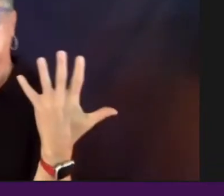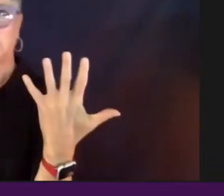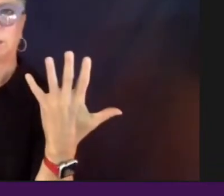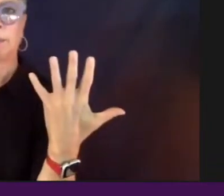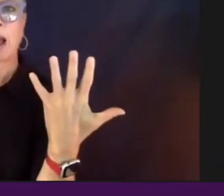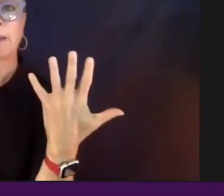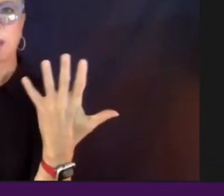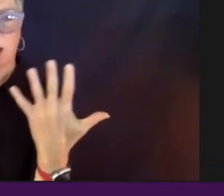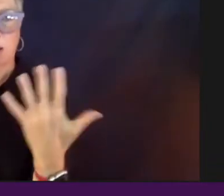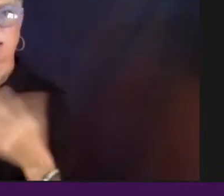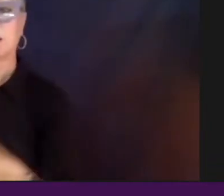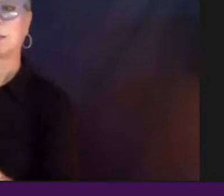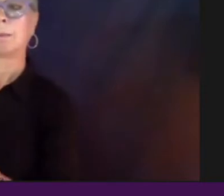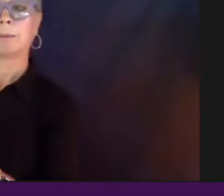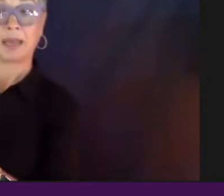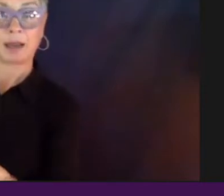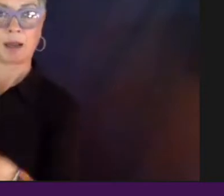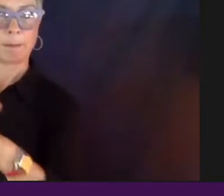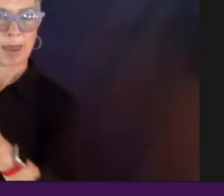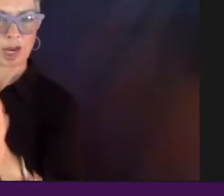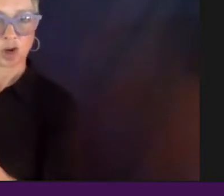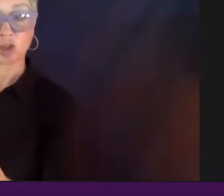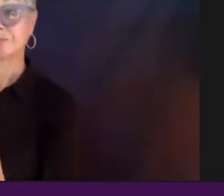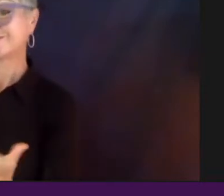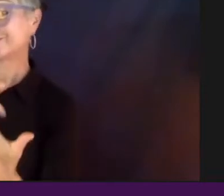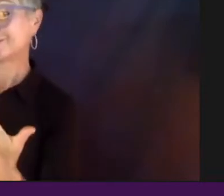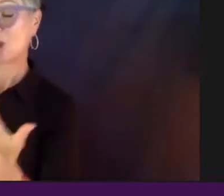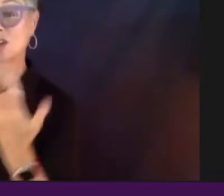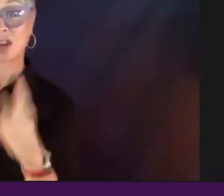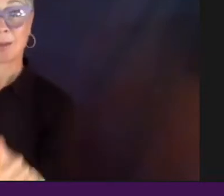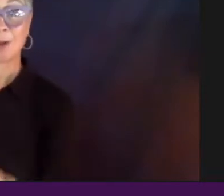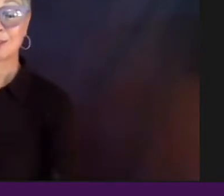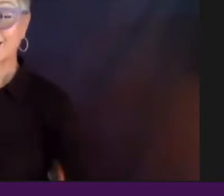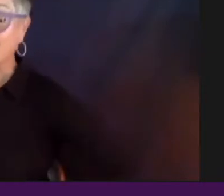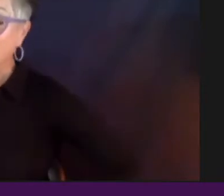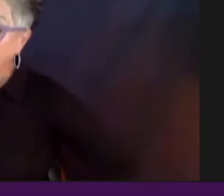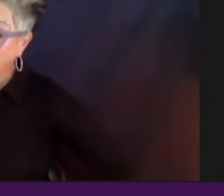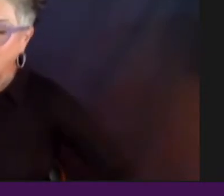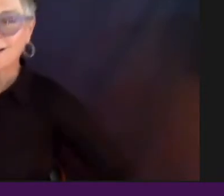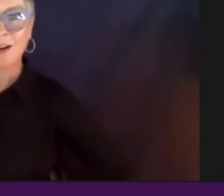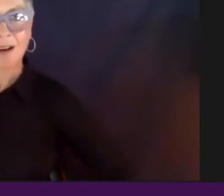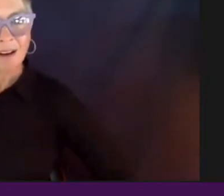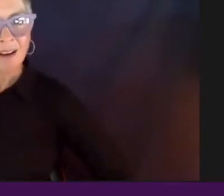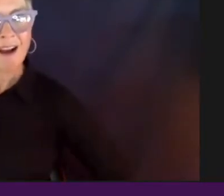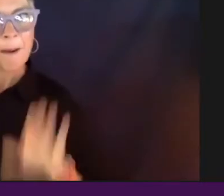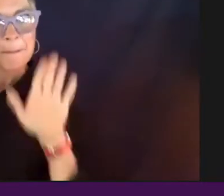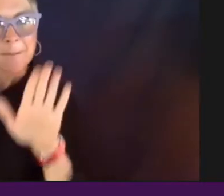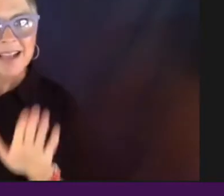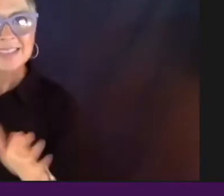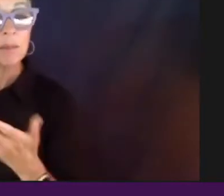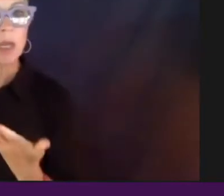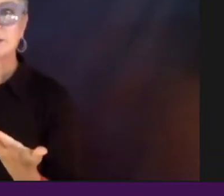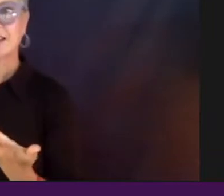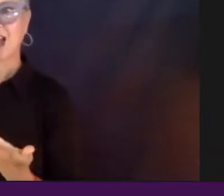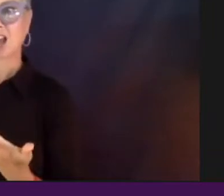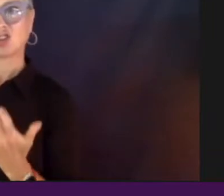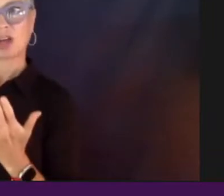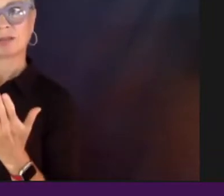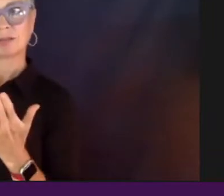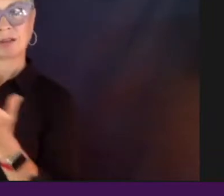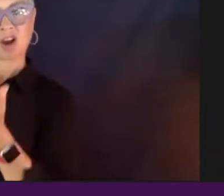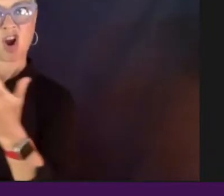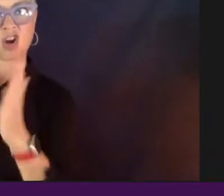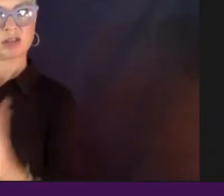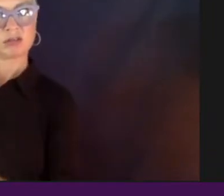And so, and I know this project that came about and I was like, wow, this is amazing because it focused not just, it wasn't just the artists, but it was also, um,